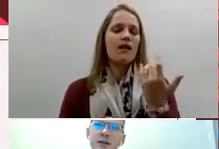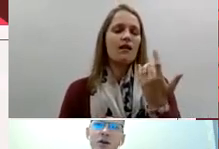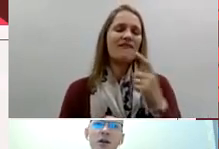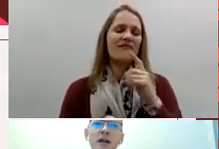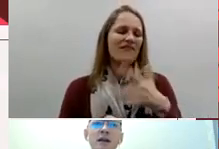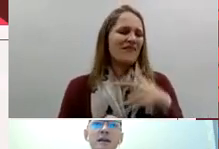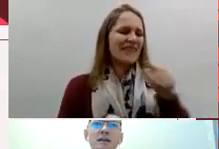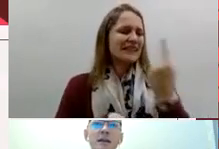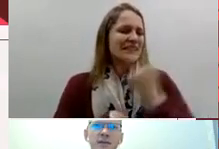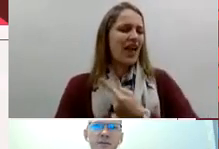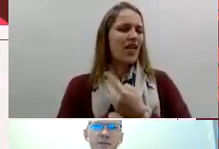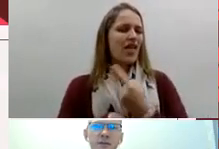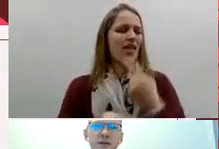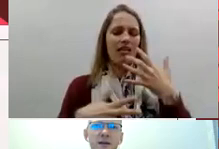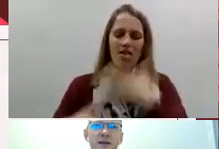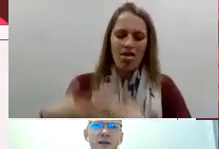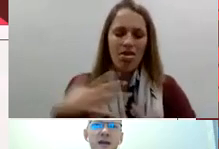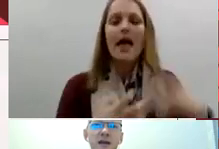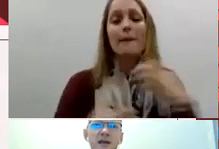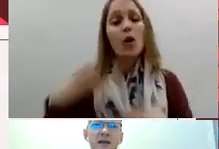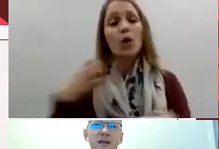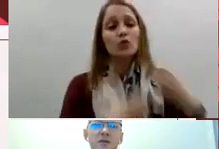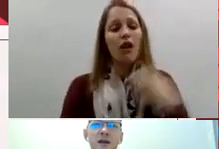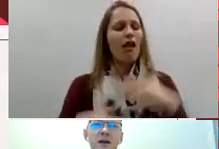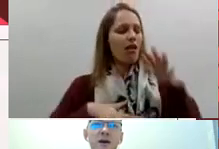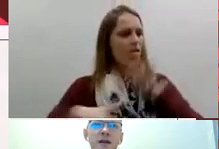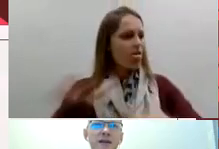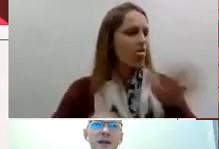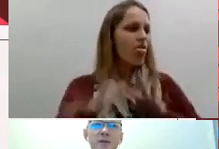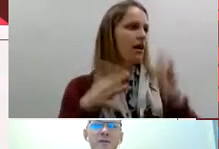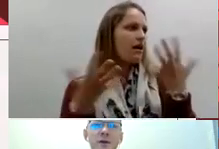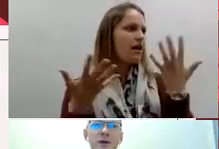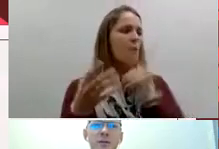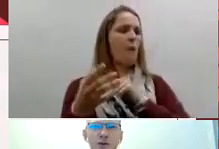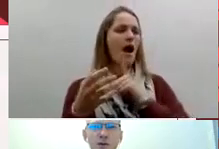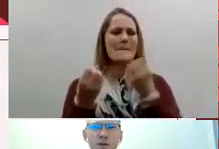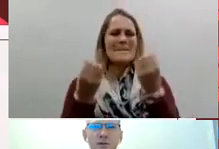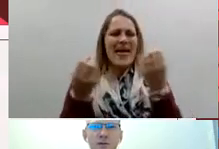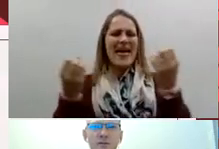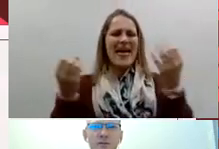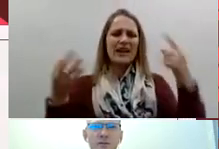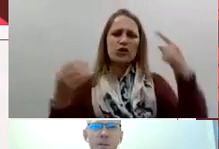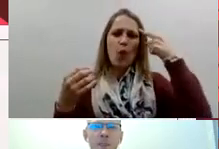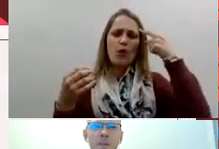yes Carly is deaf and you and I on that day was very emotional